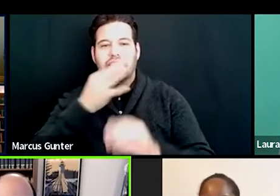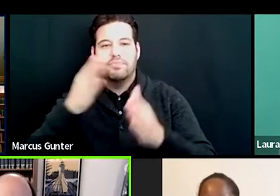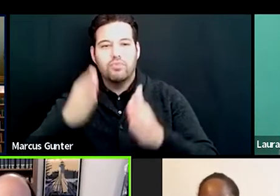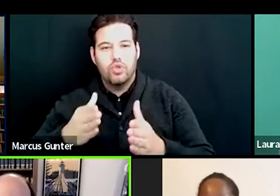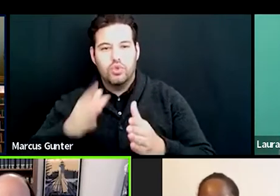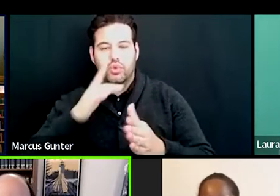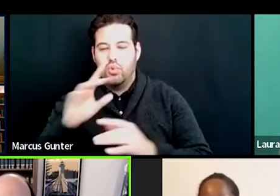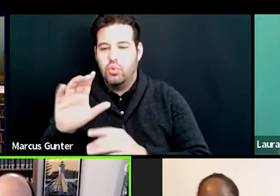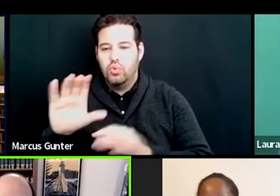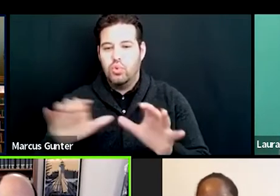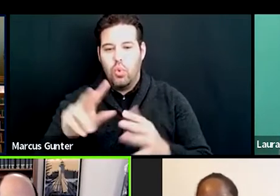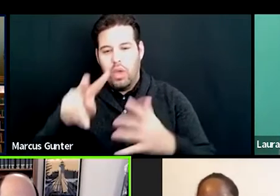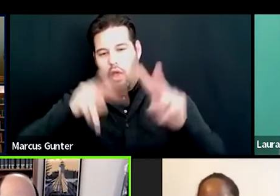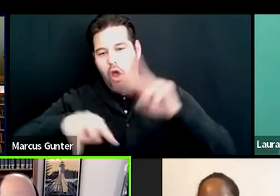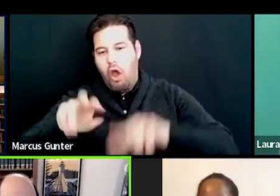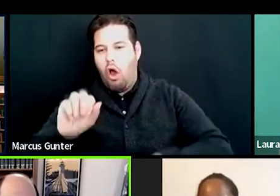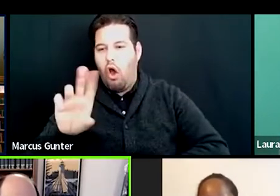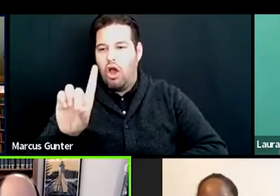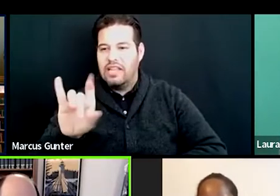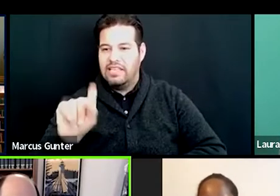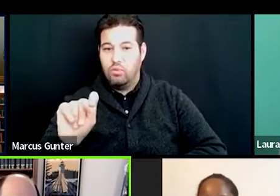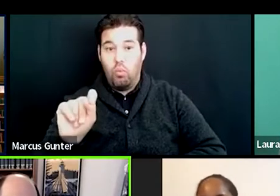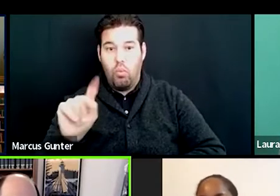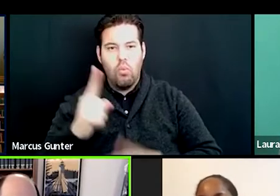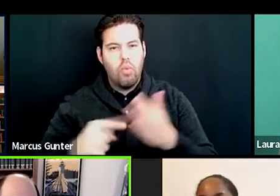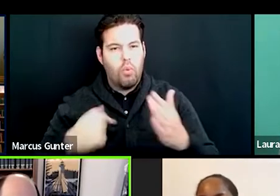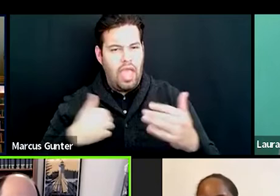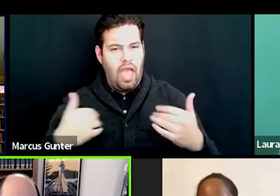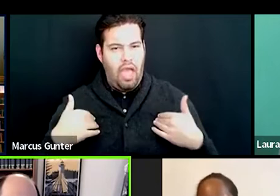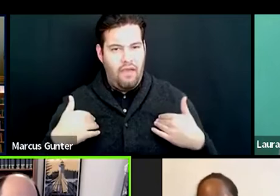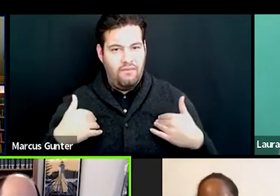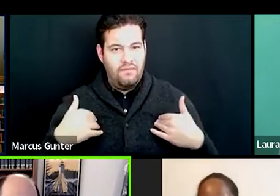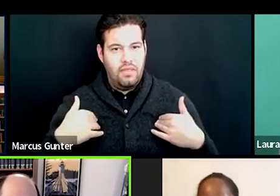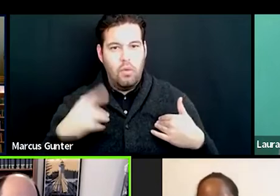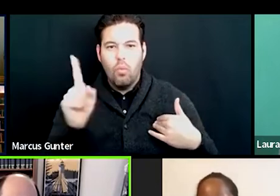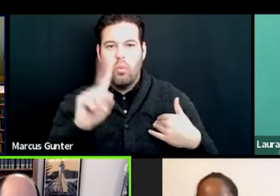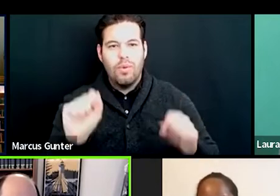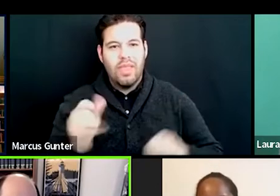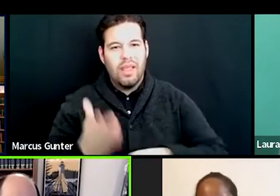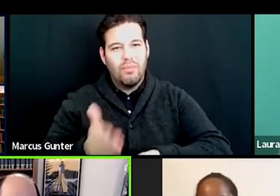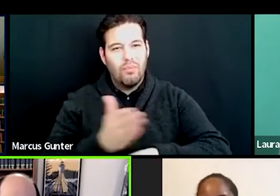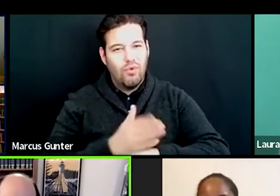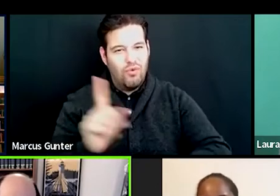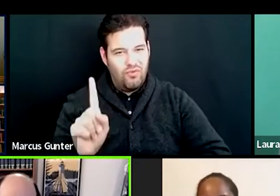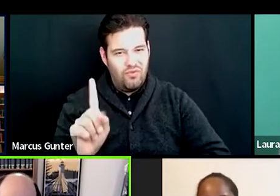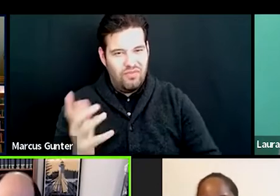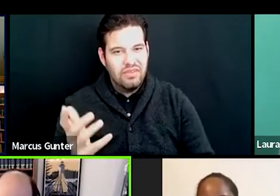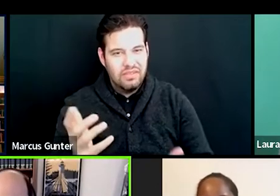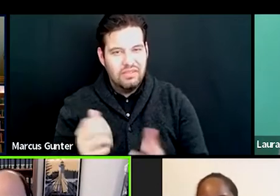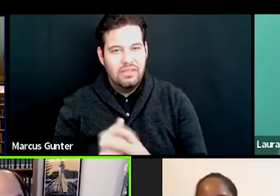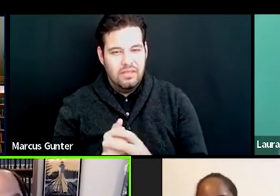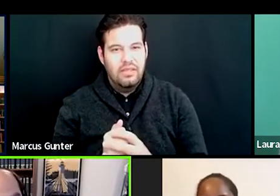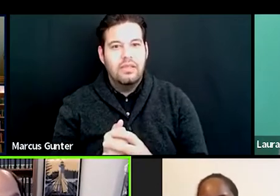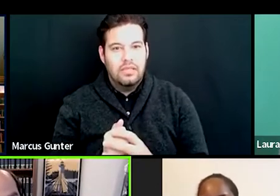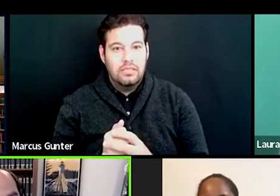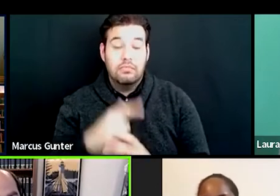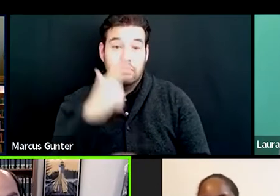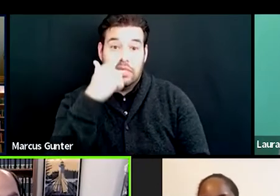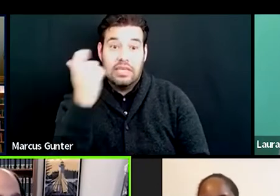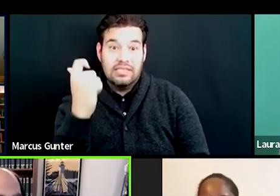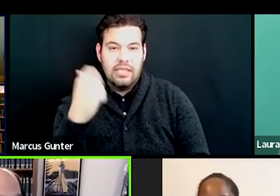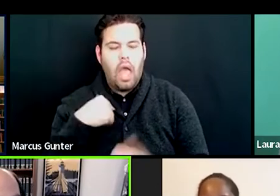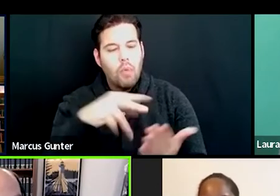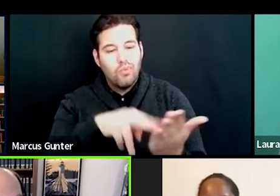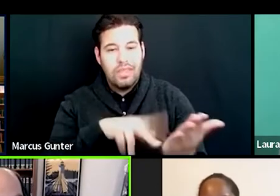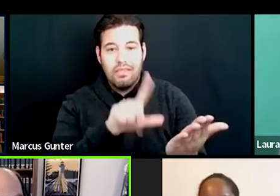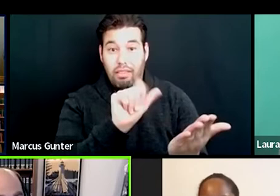of what we have and what we can improve on here. Uh, because, you know, I, I, I read